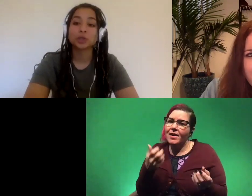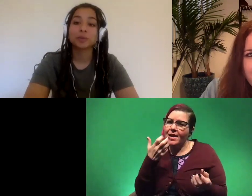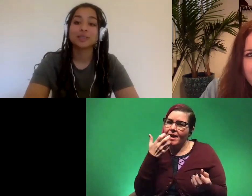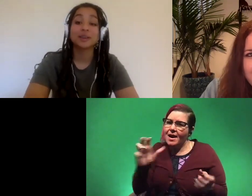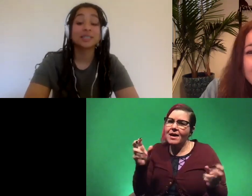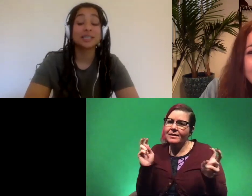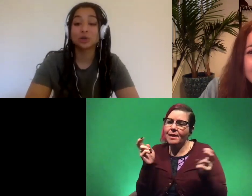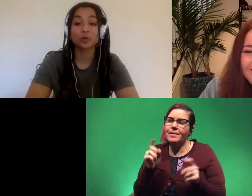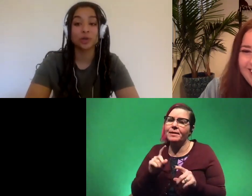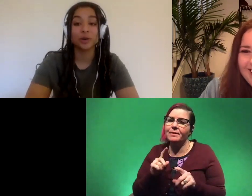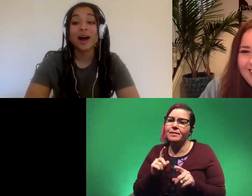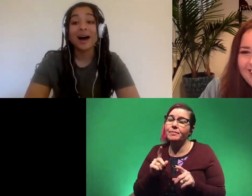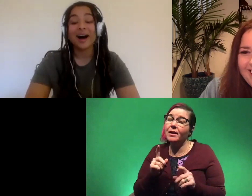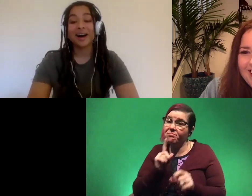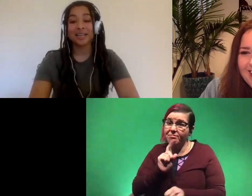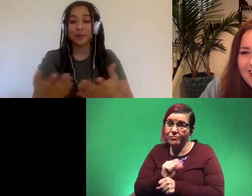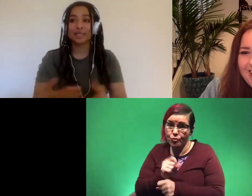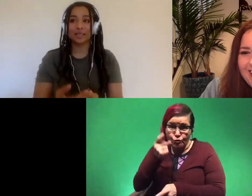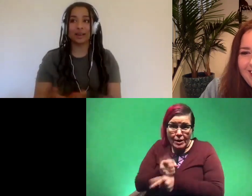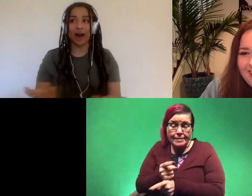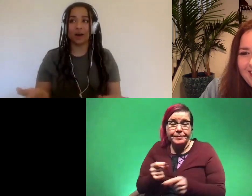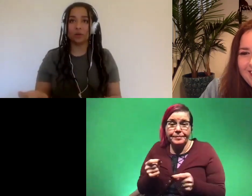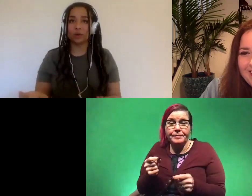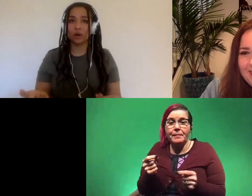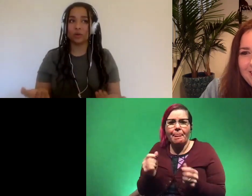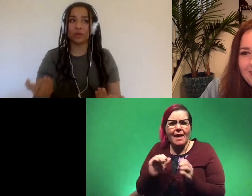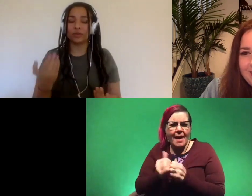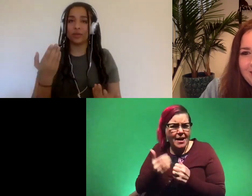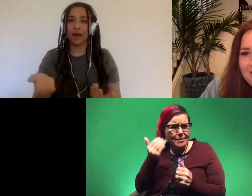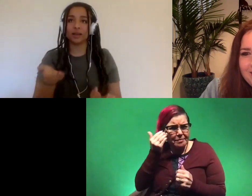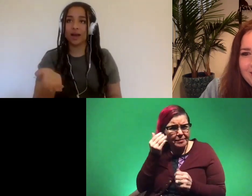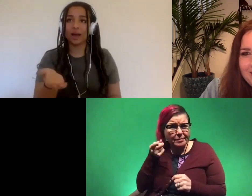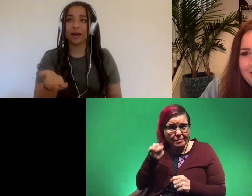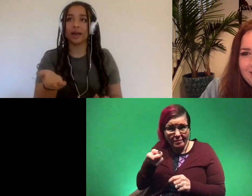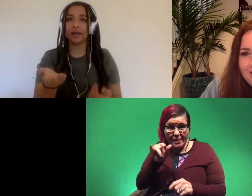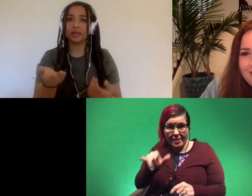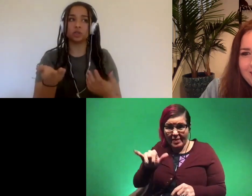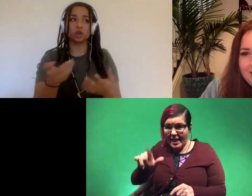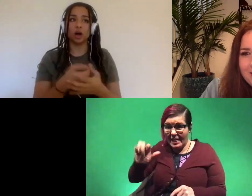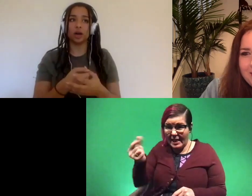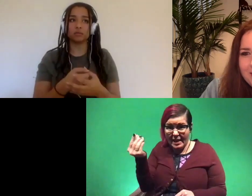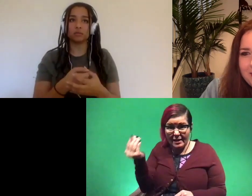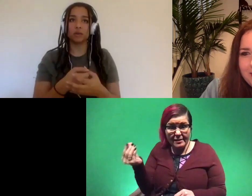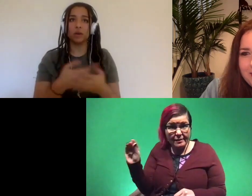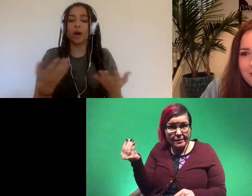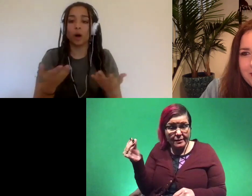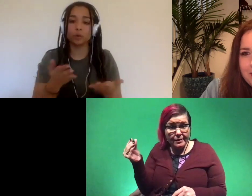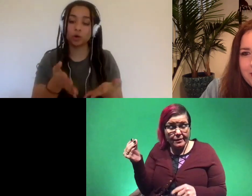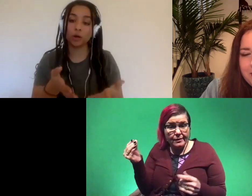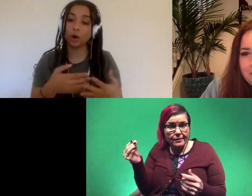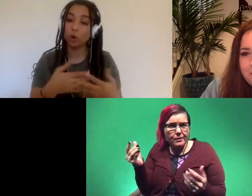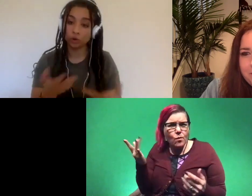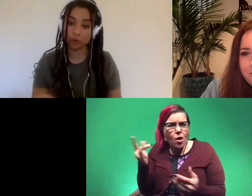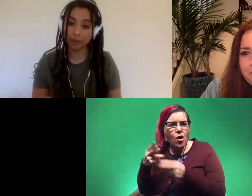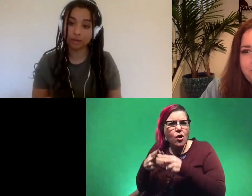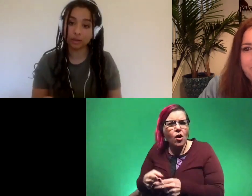two questions but it's a it's so true uh it's basically like how do you know that that leg is not it why why would you